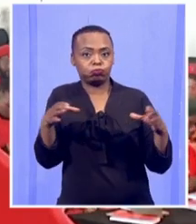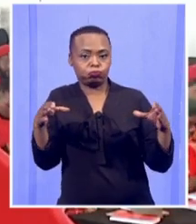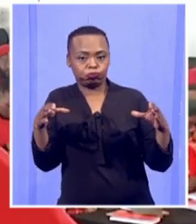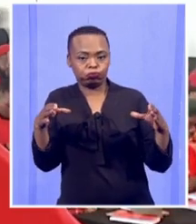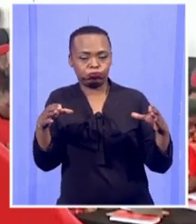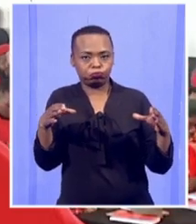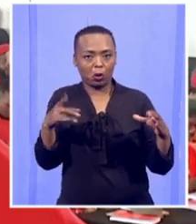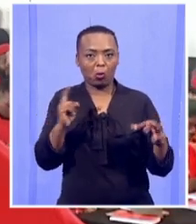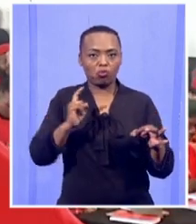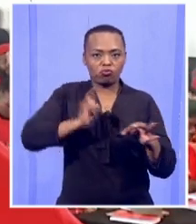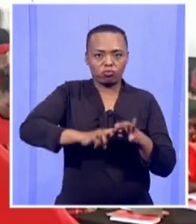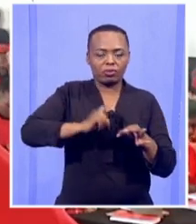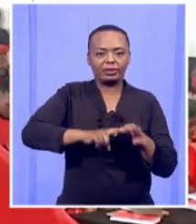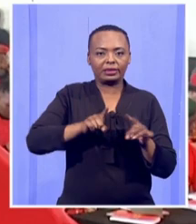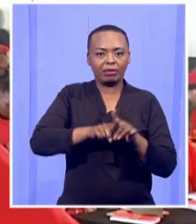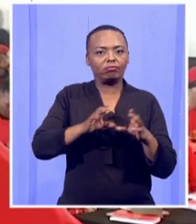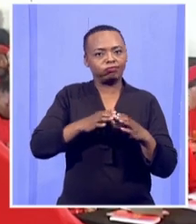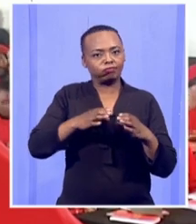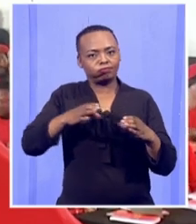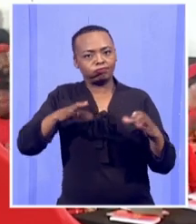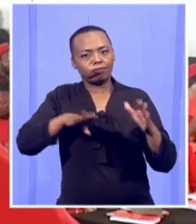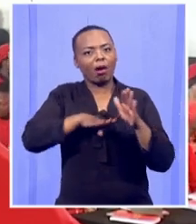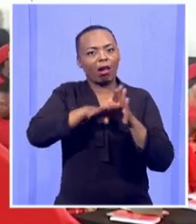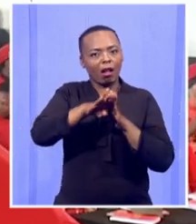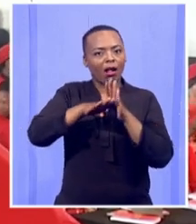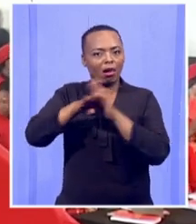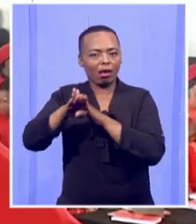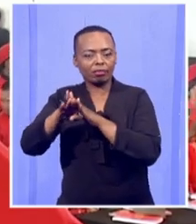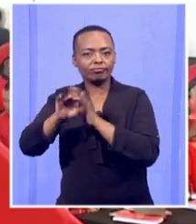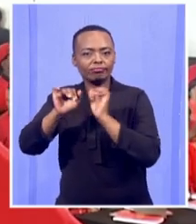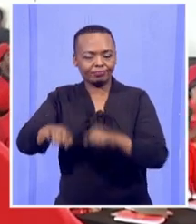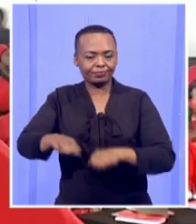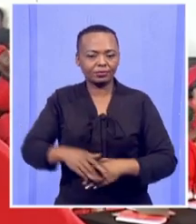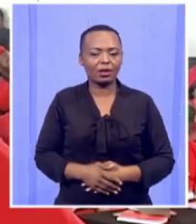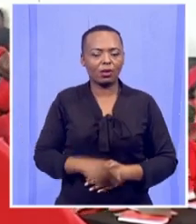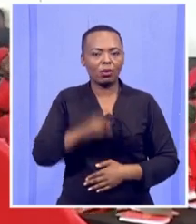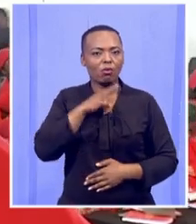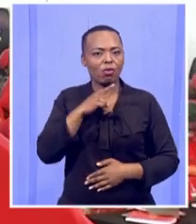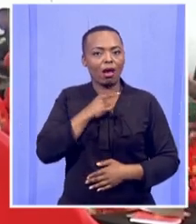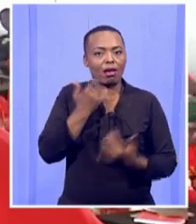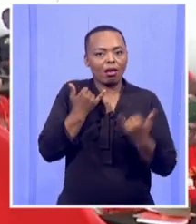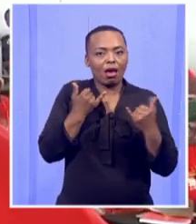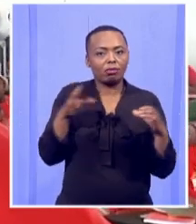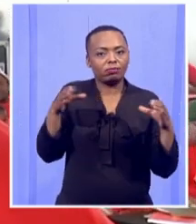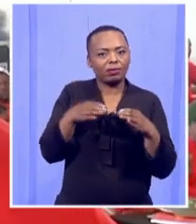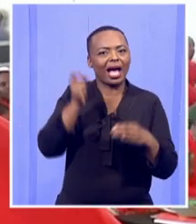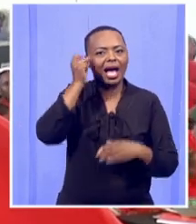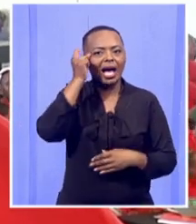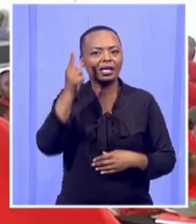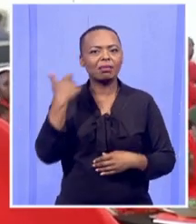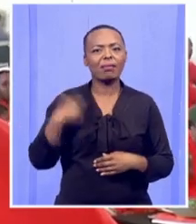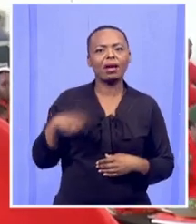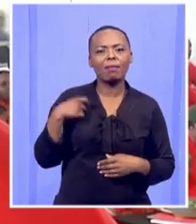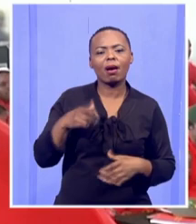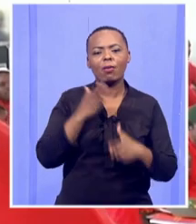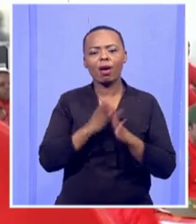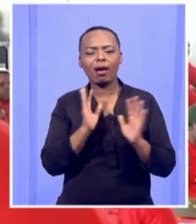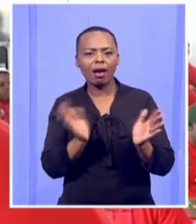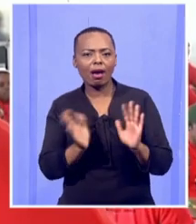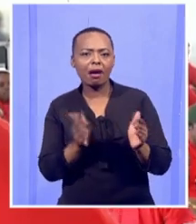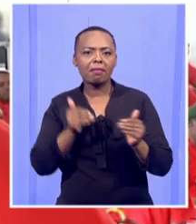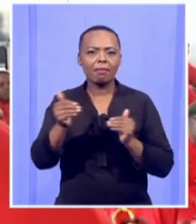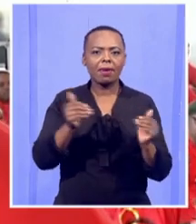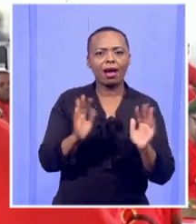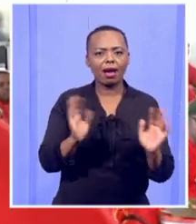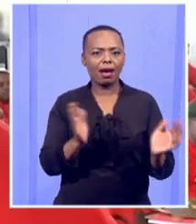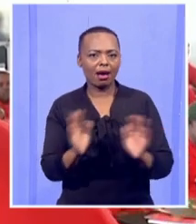qualitatively. They have grown. They now have a better understanding of municipalities, those whom we send to municipalities,